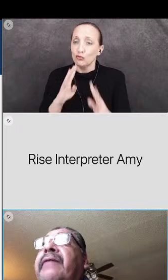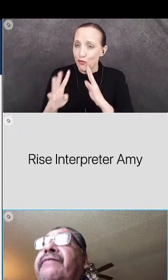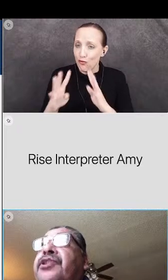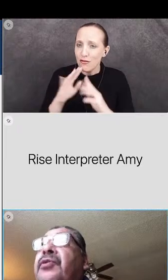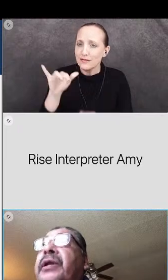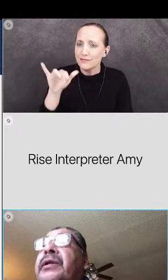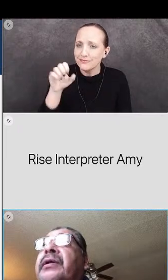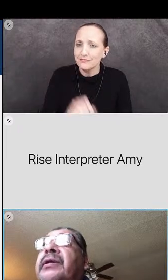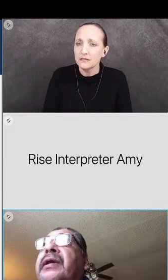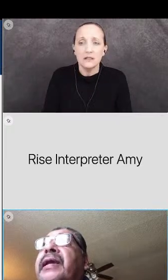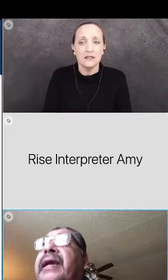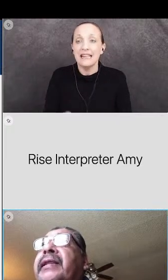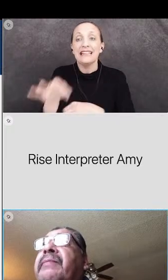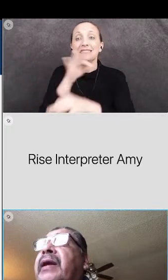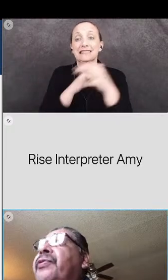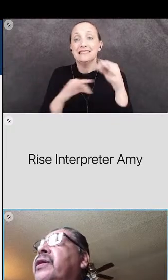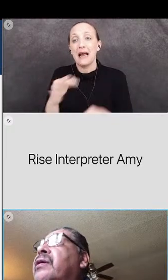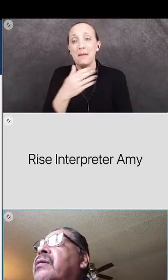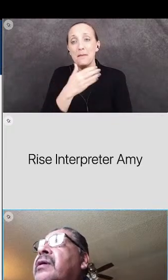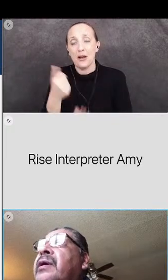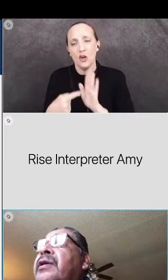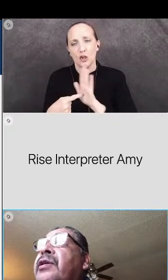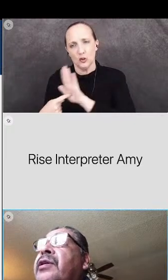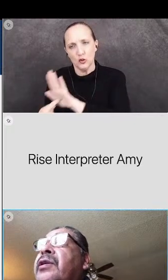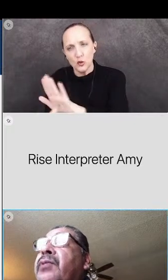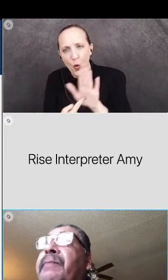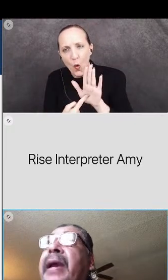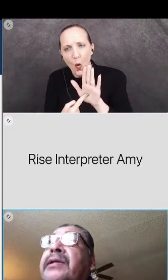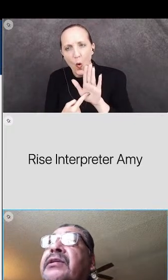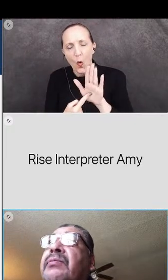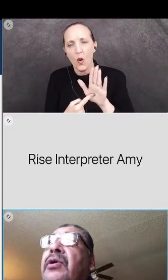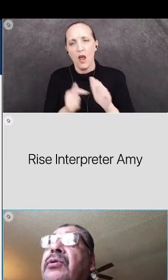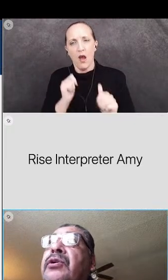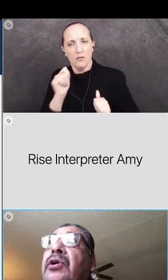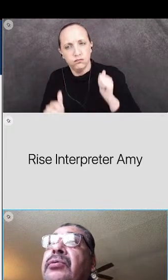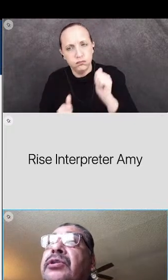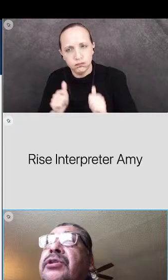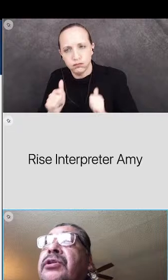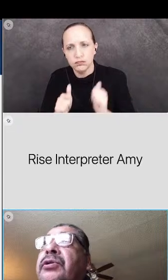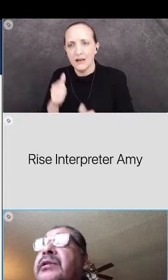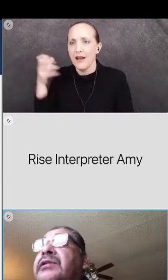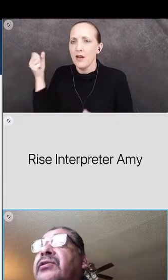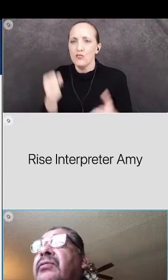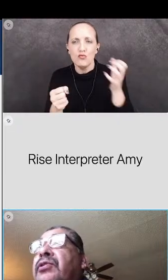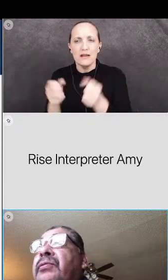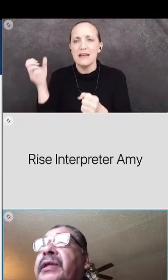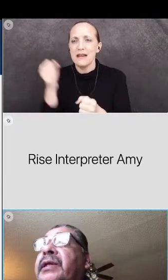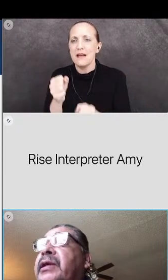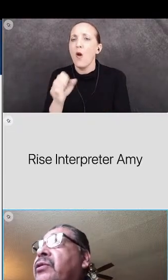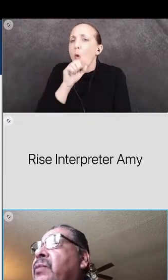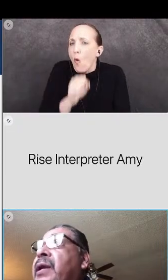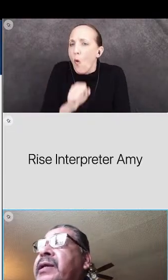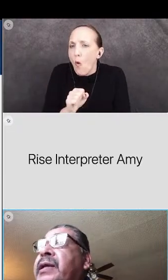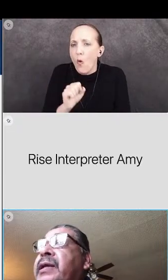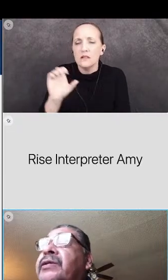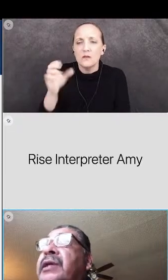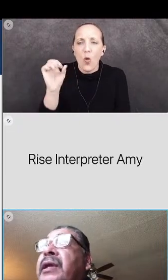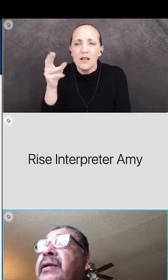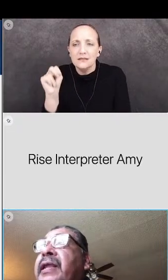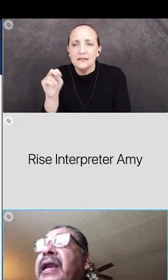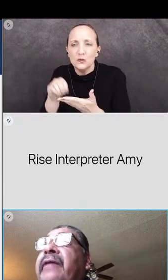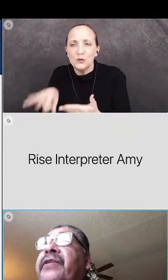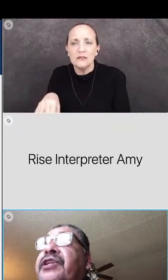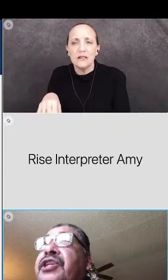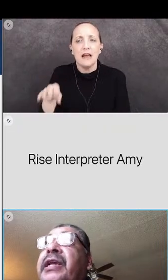We're going to have to show it, get them out there, you know, bring back some old colon students or Bloomington or Grand